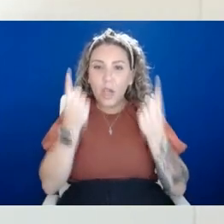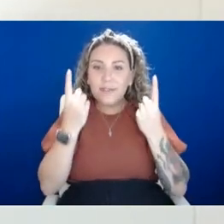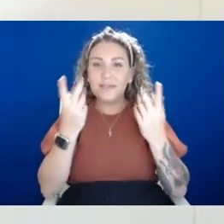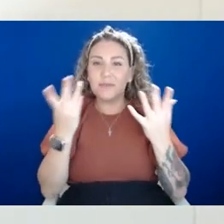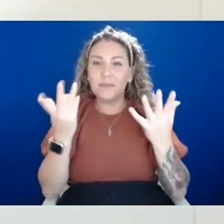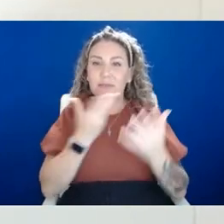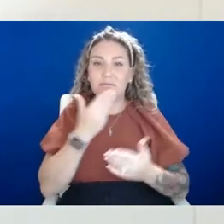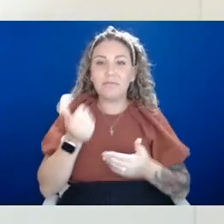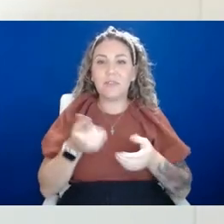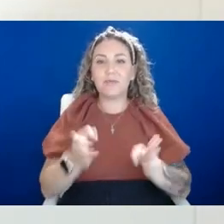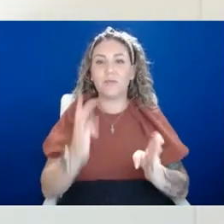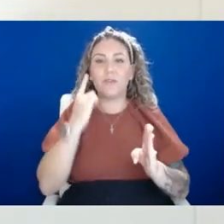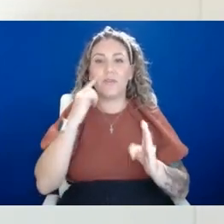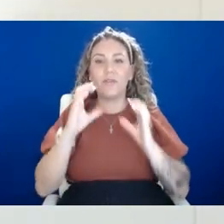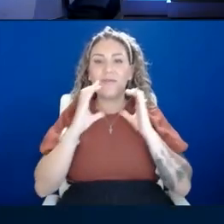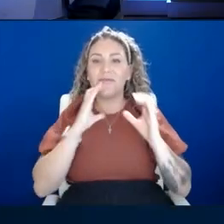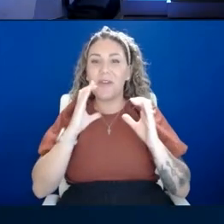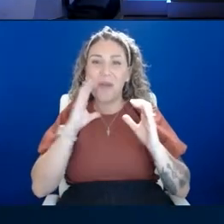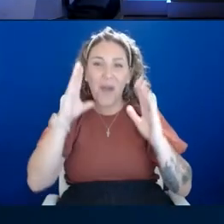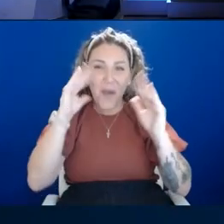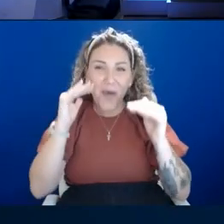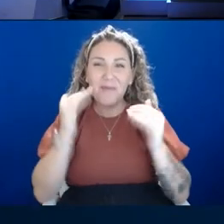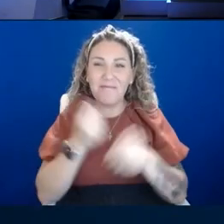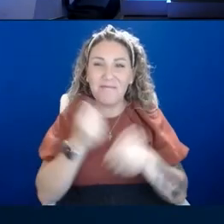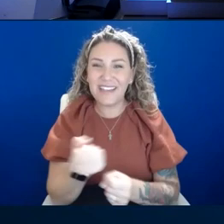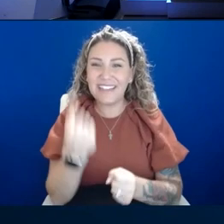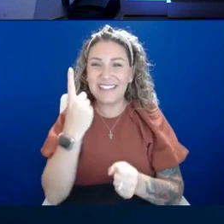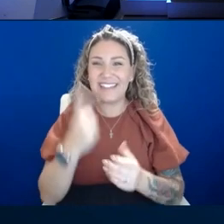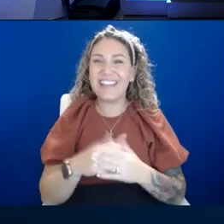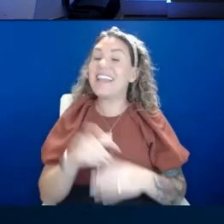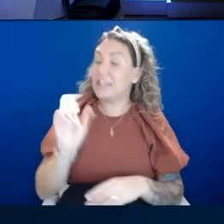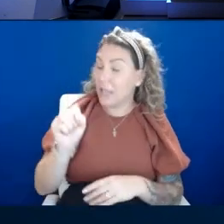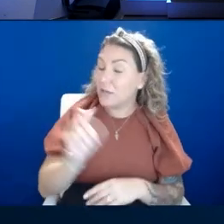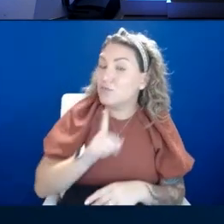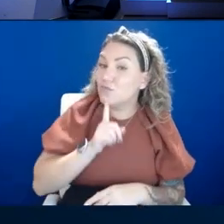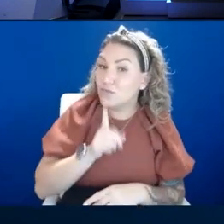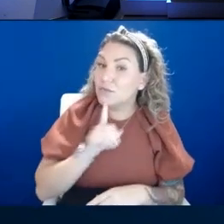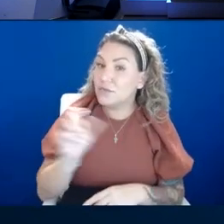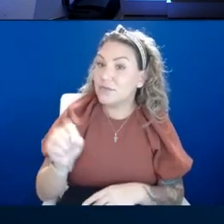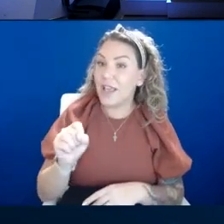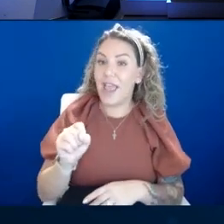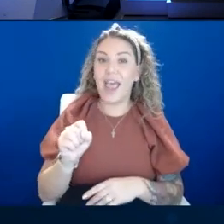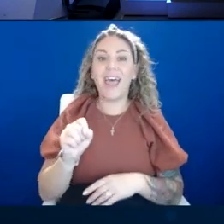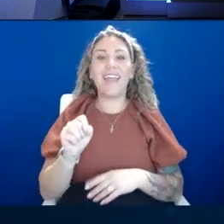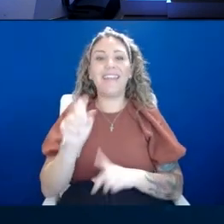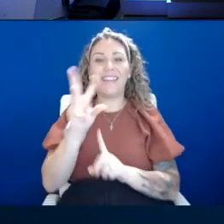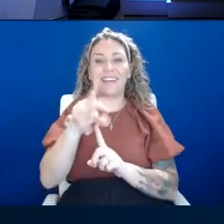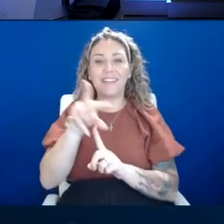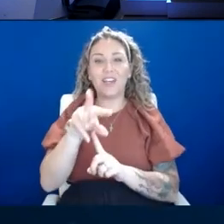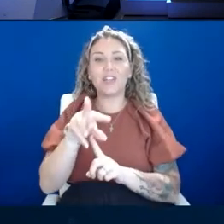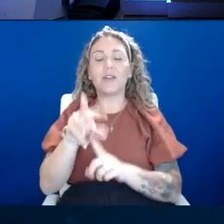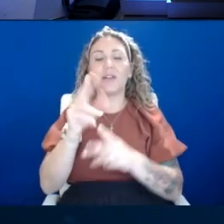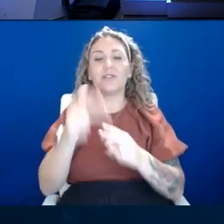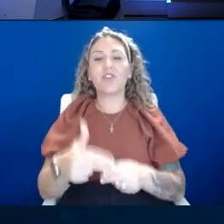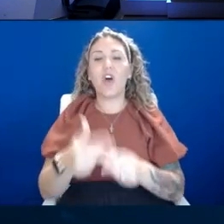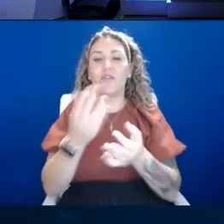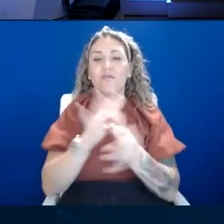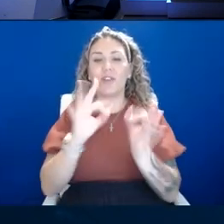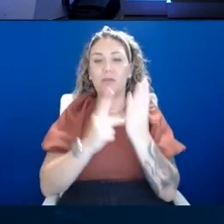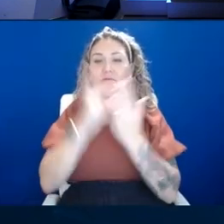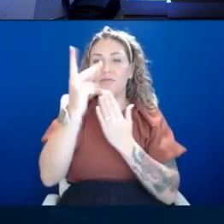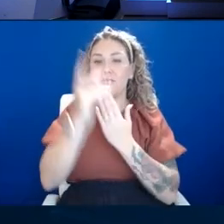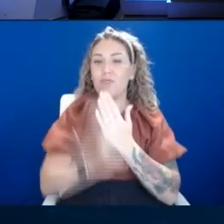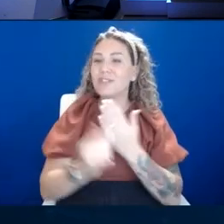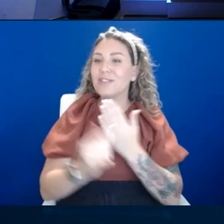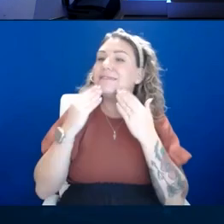to have this conversation. I hope that makes sense. It sure does. The documentary is called Freedom Project. Abraham, thank you so much. We're looking forward to